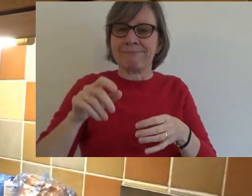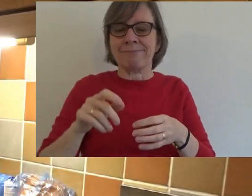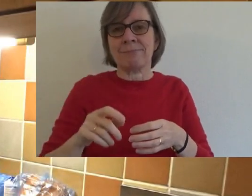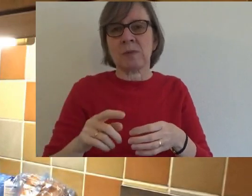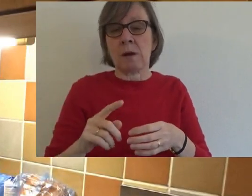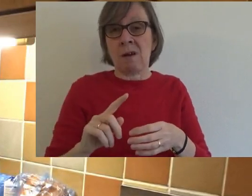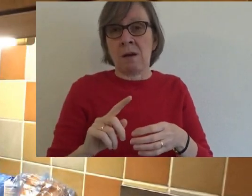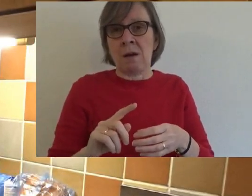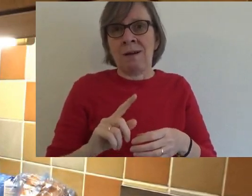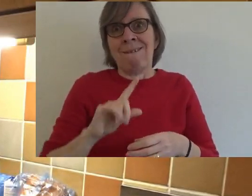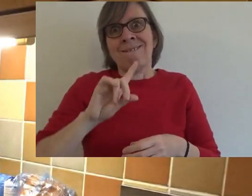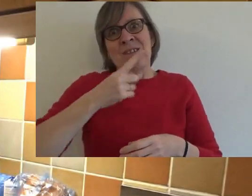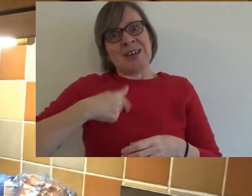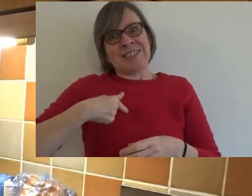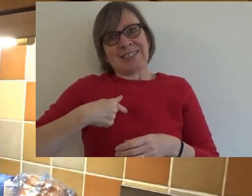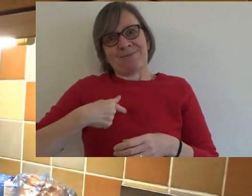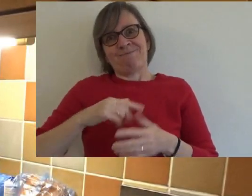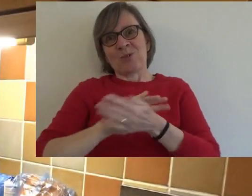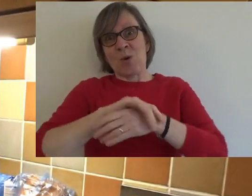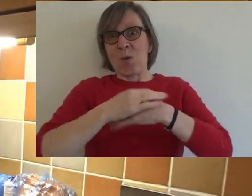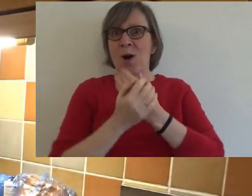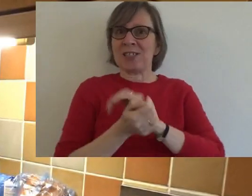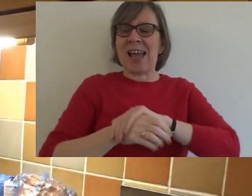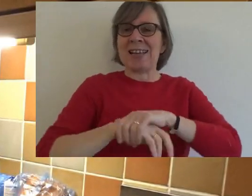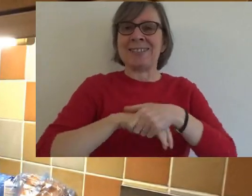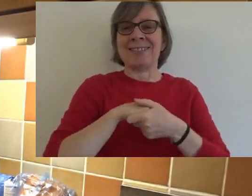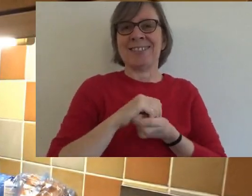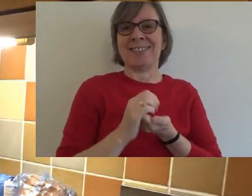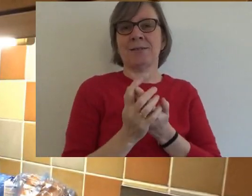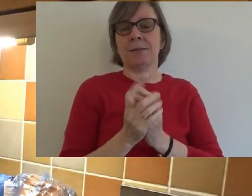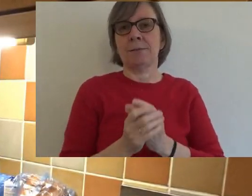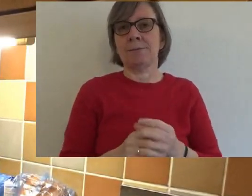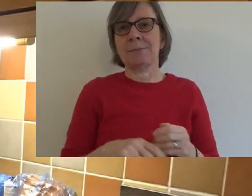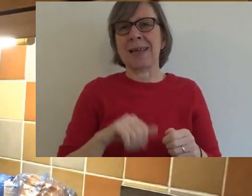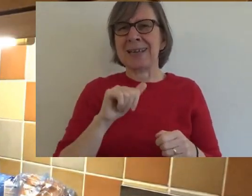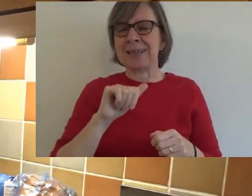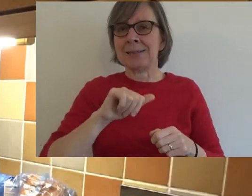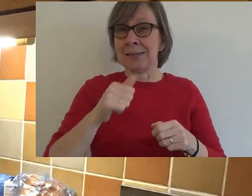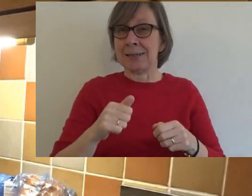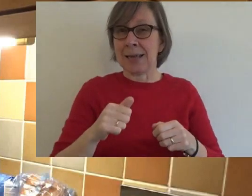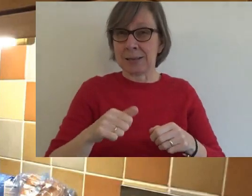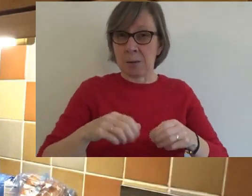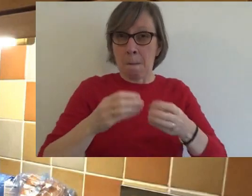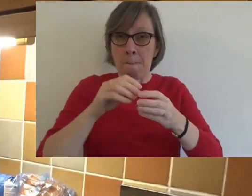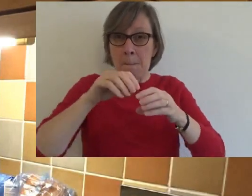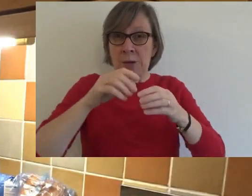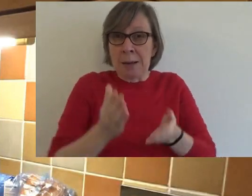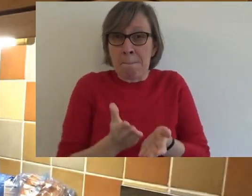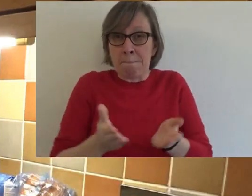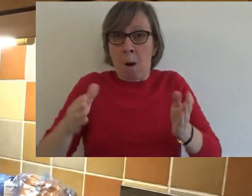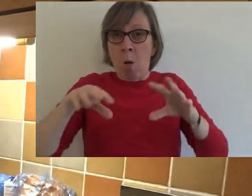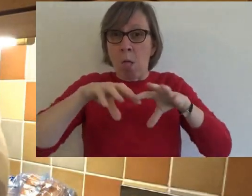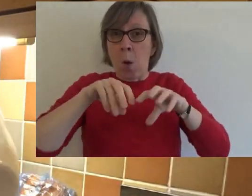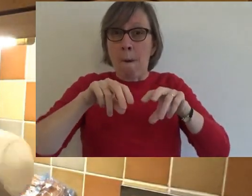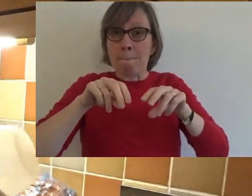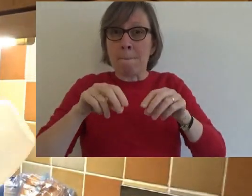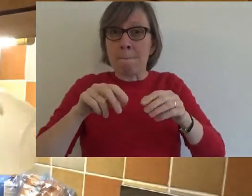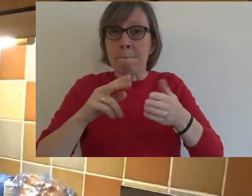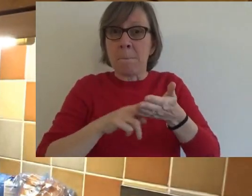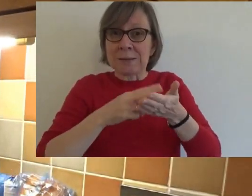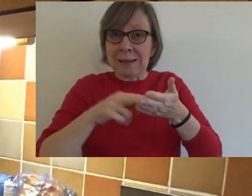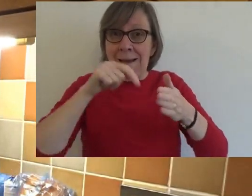first of all is we're going to sieve. Oh, I've washed my hands of course. We're going to sieve the flour into the butter.